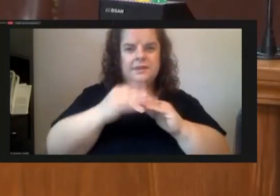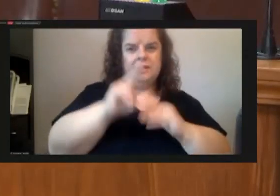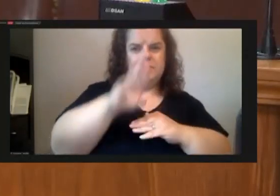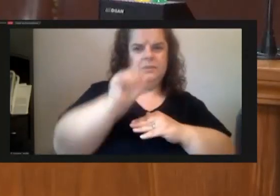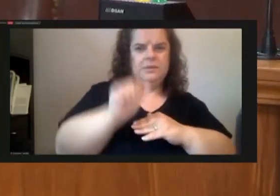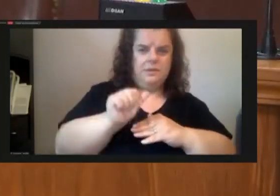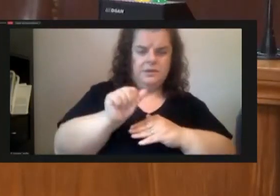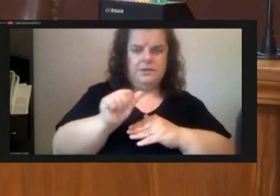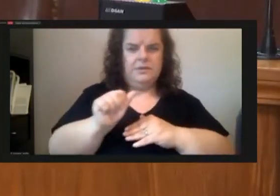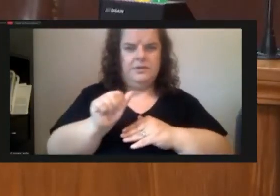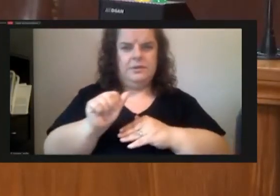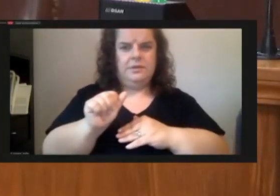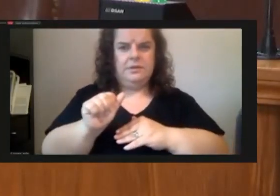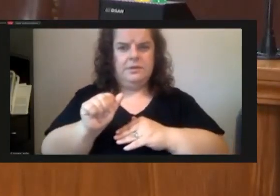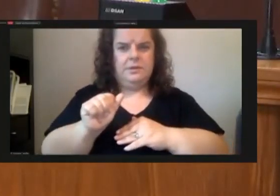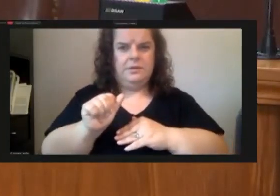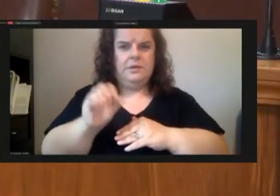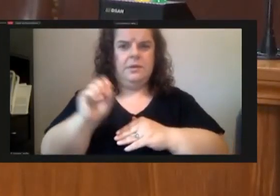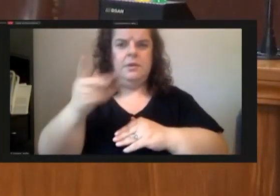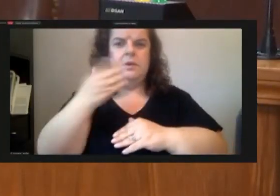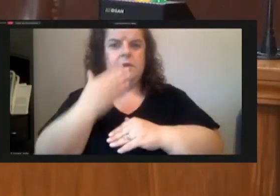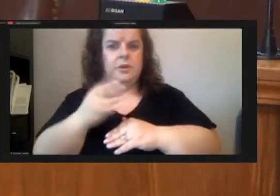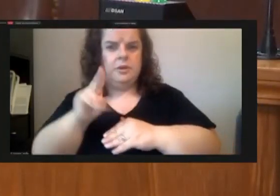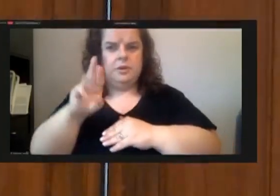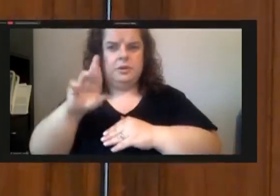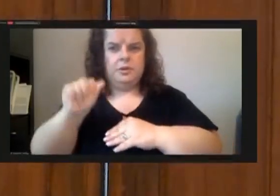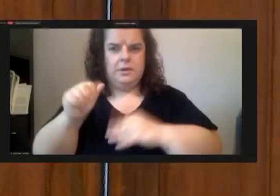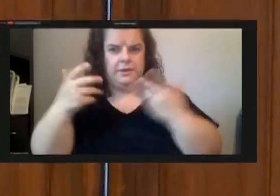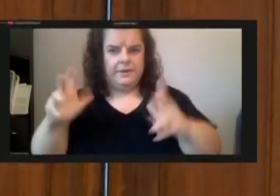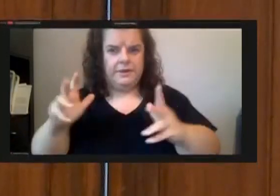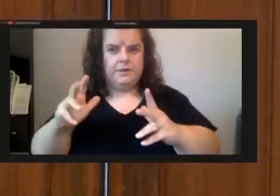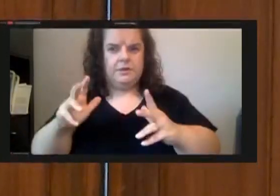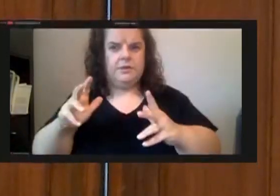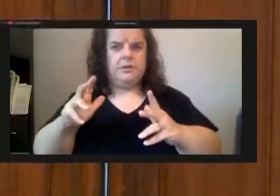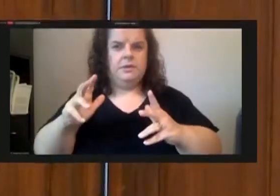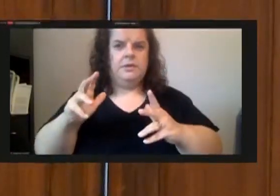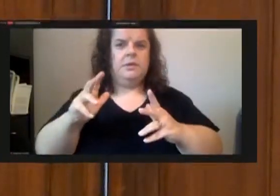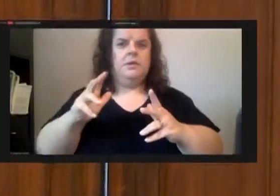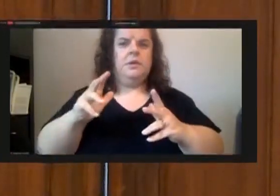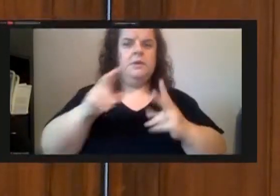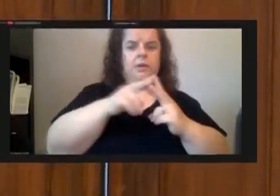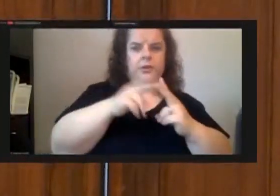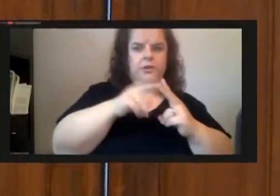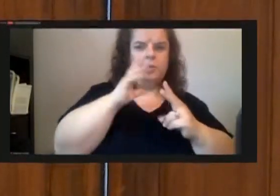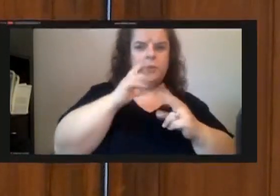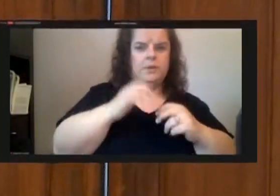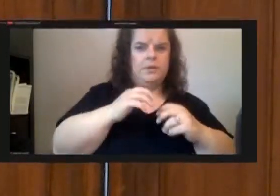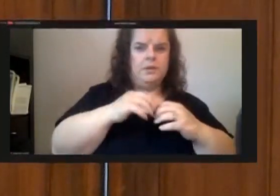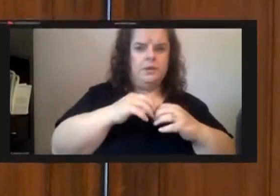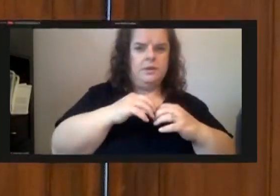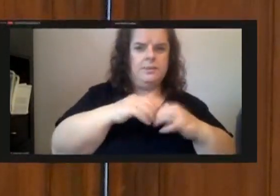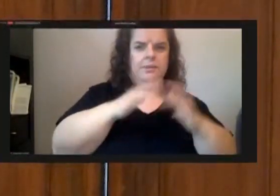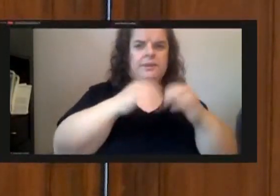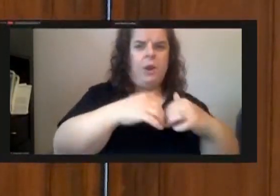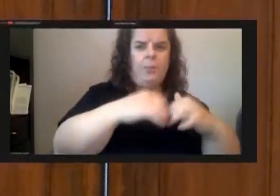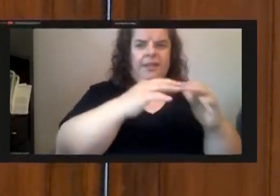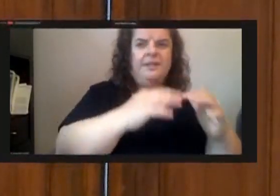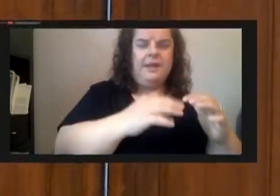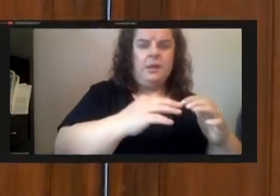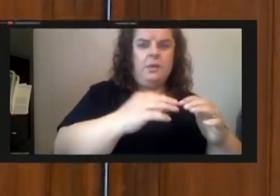housing authority okay good ura's finished build out the other two agencies we're going to start building out once we get through the process of the permits